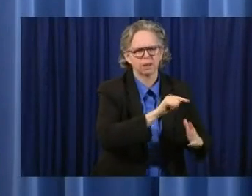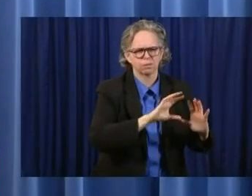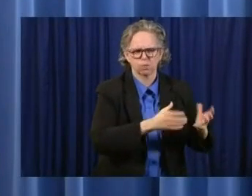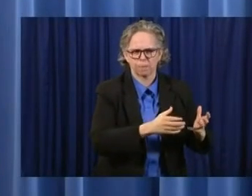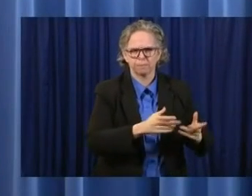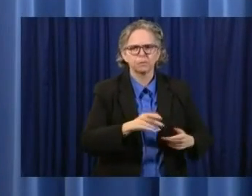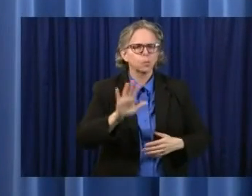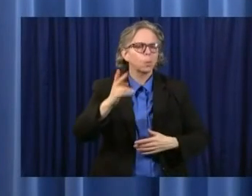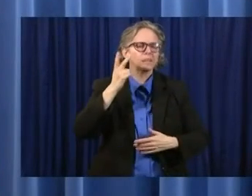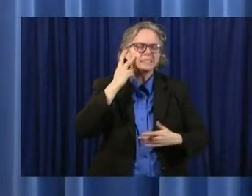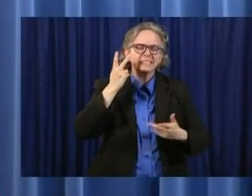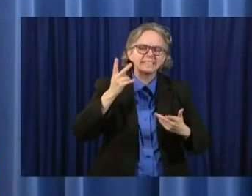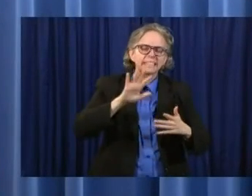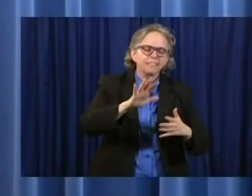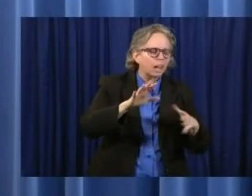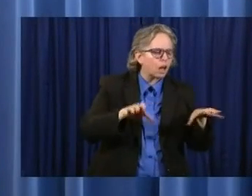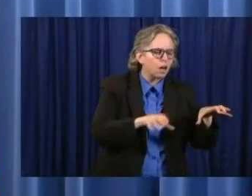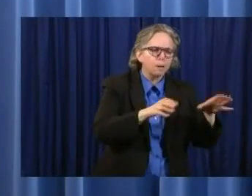several days.